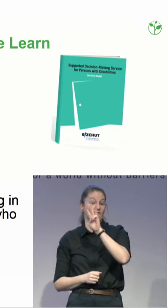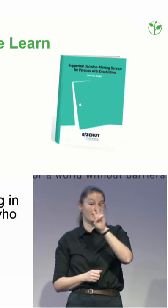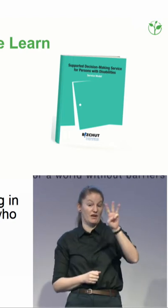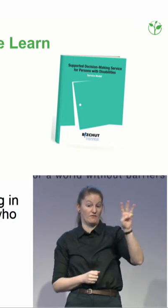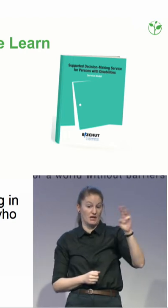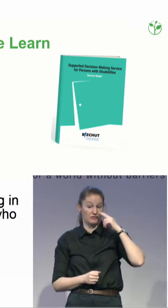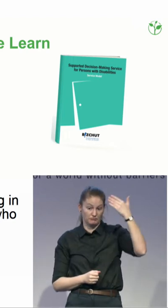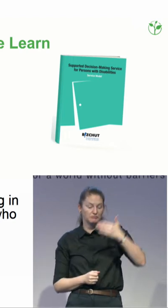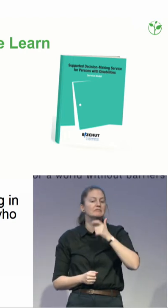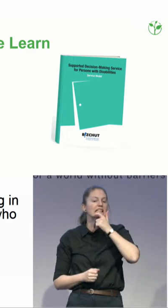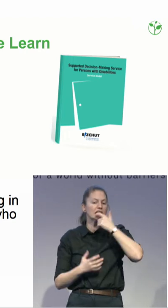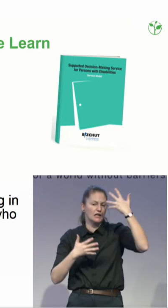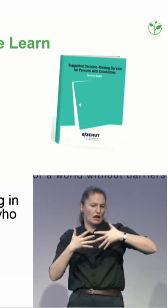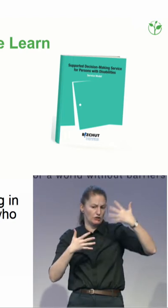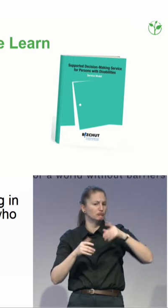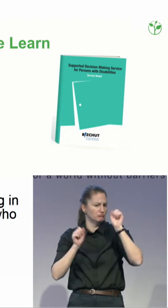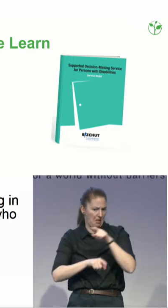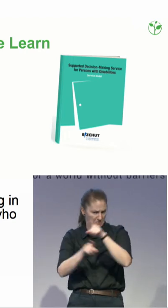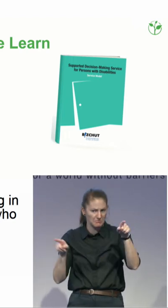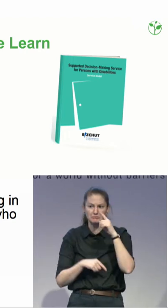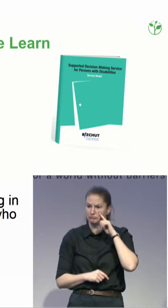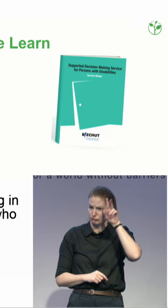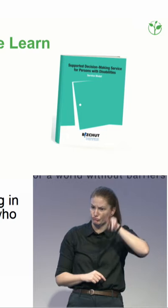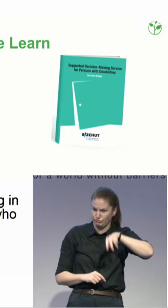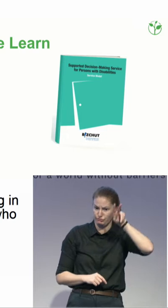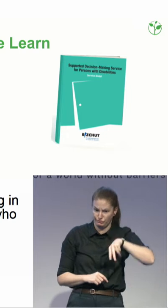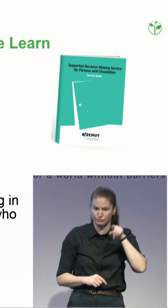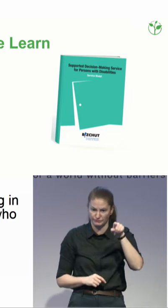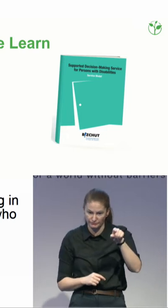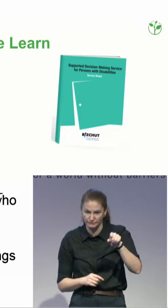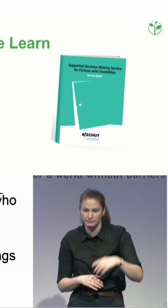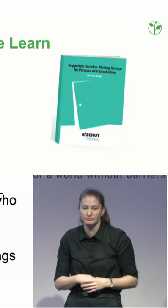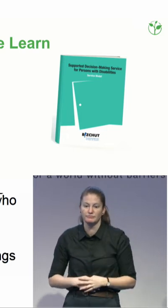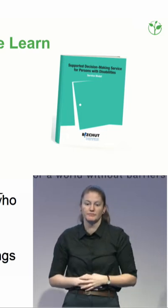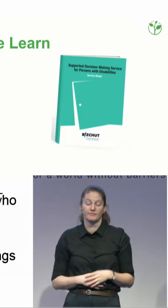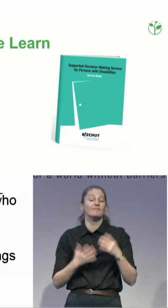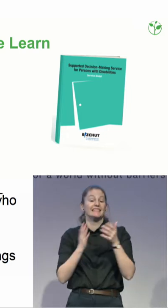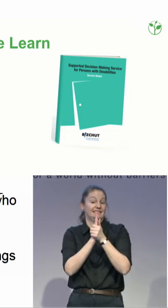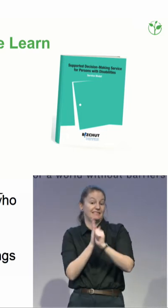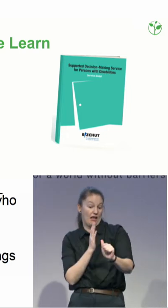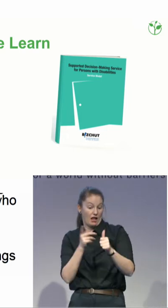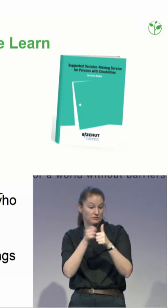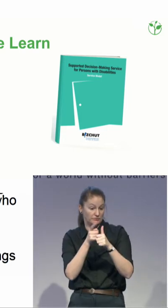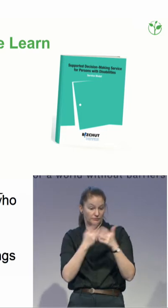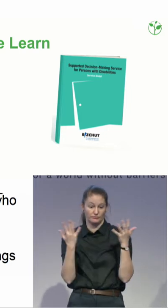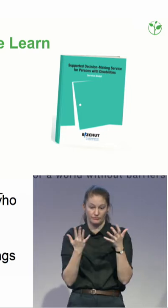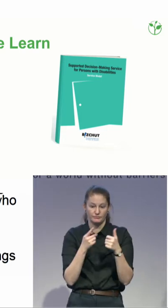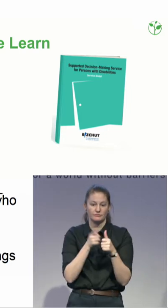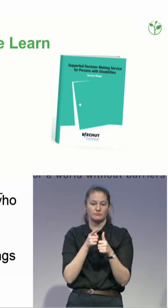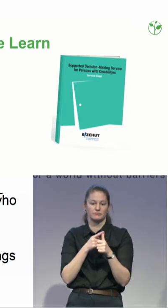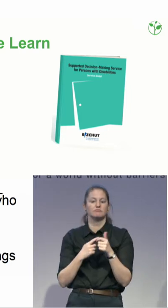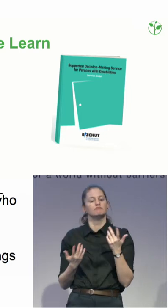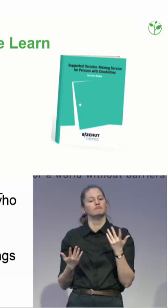I'll go through a few of the things we learned. The first one is that it's irrelevant almost to talk about support,